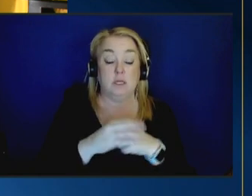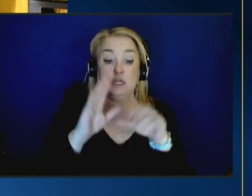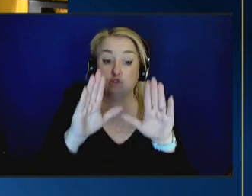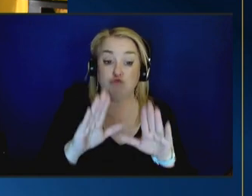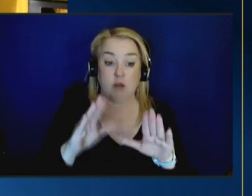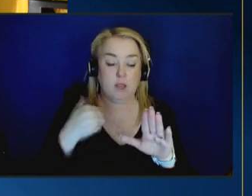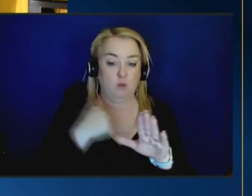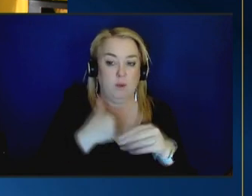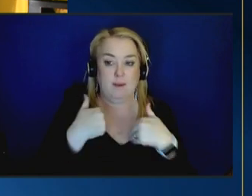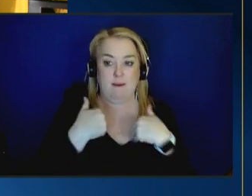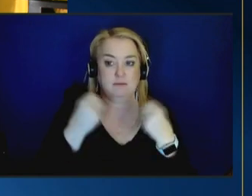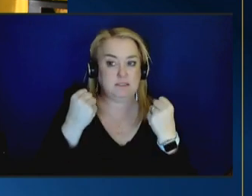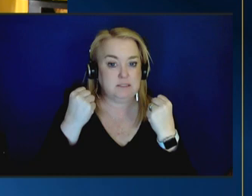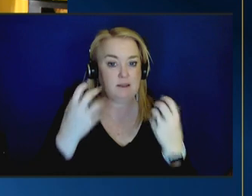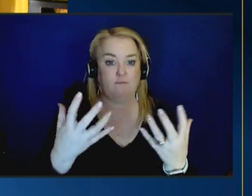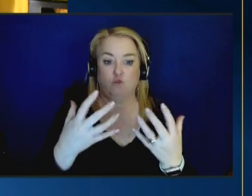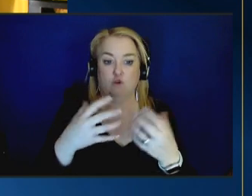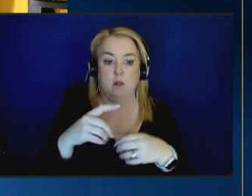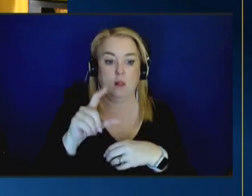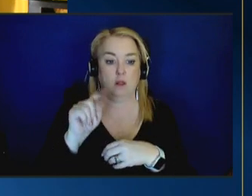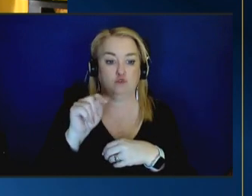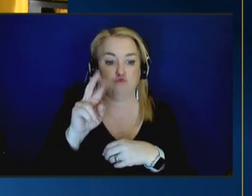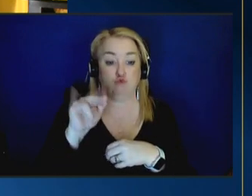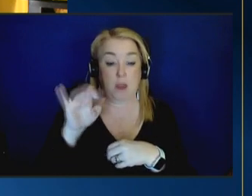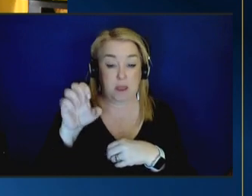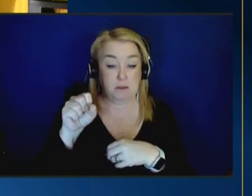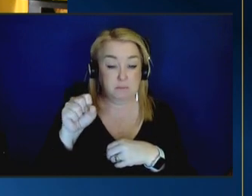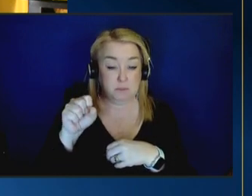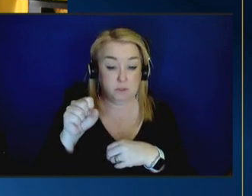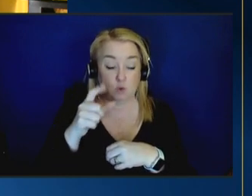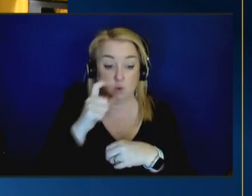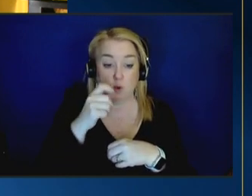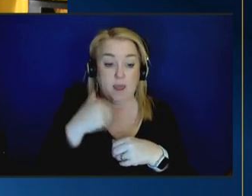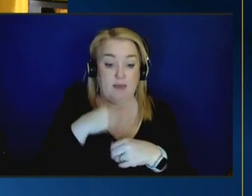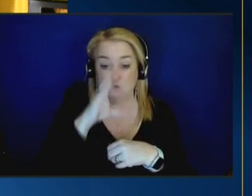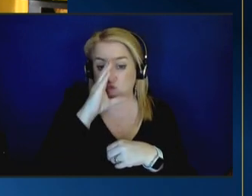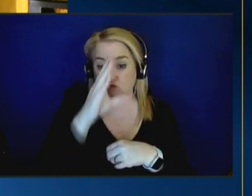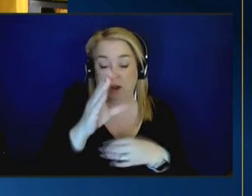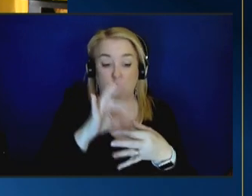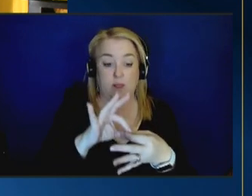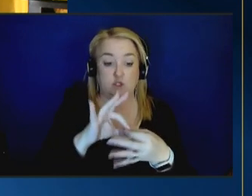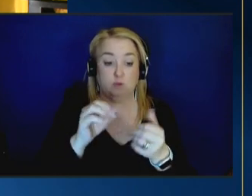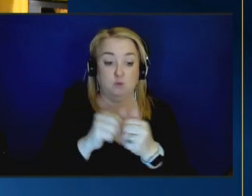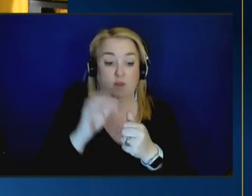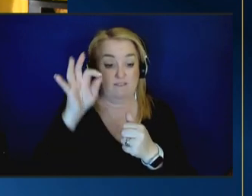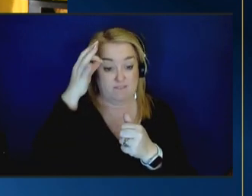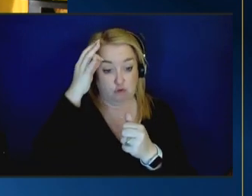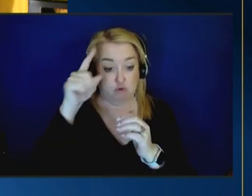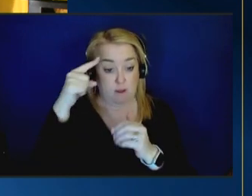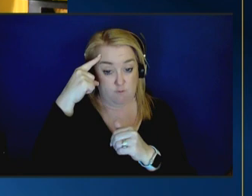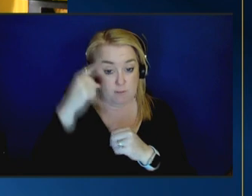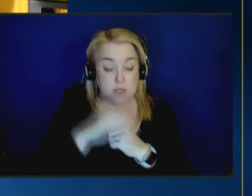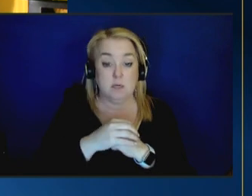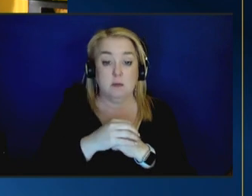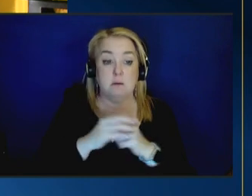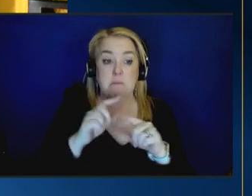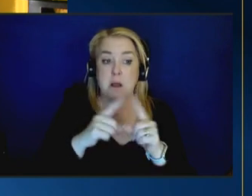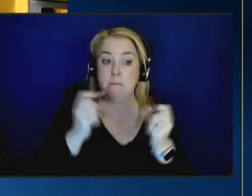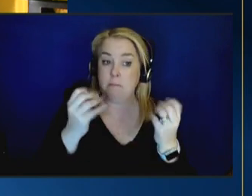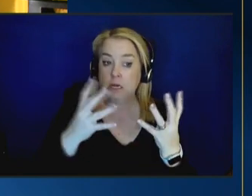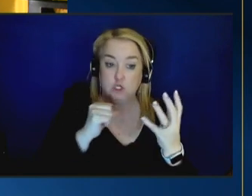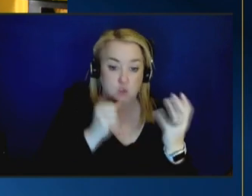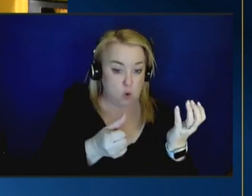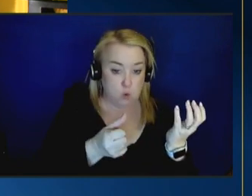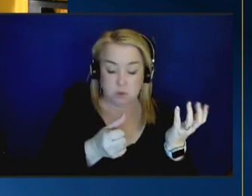implemented programs of the handful of tribes that have direct relationships with the federal government but the vast majority of tribes don't they operate either